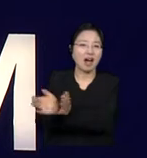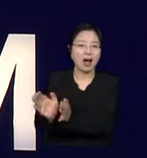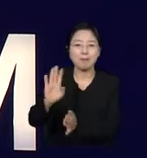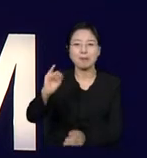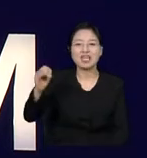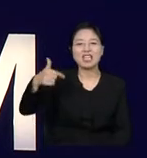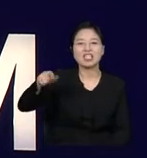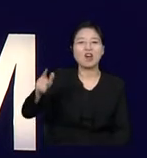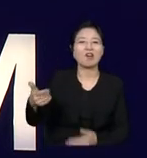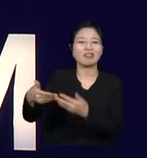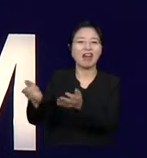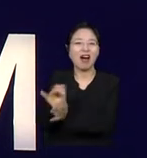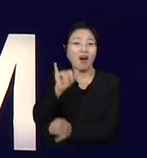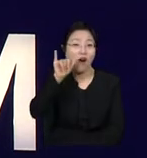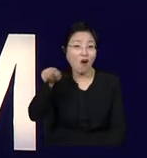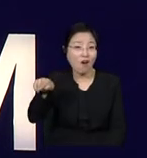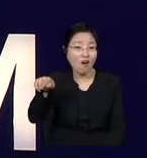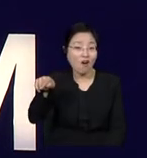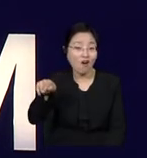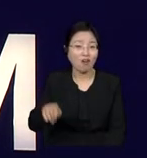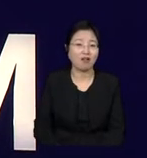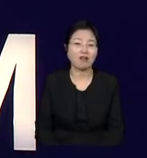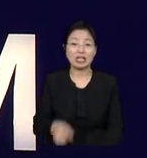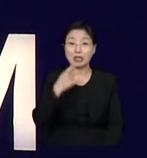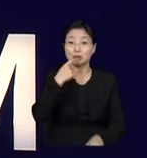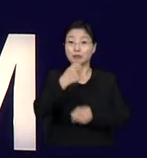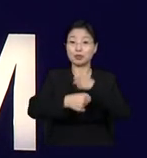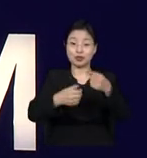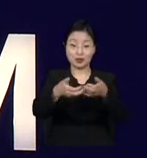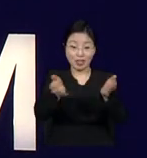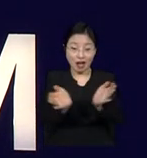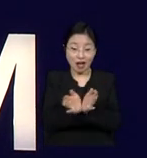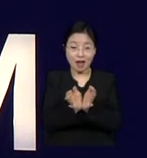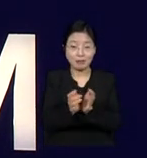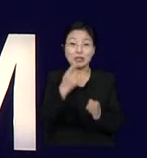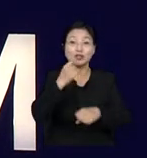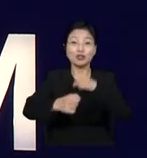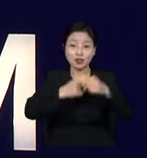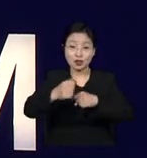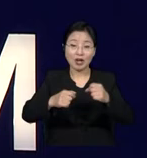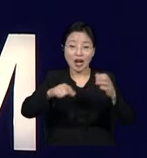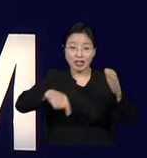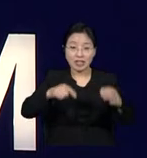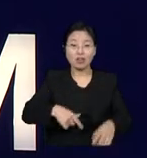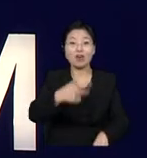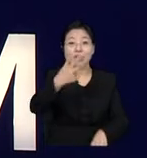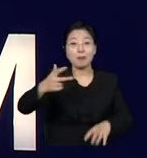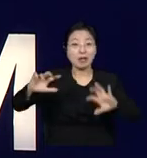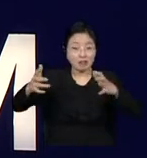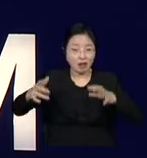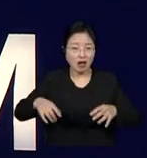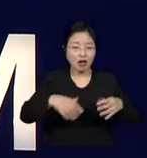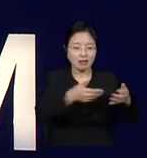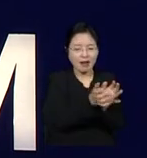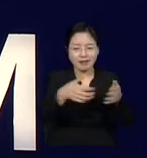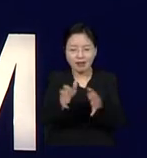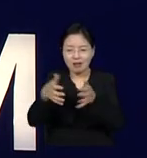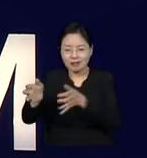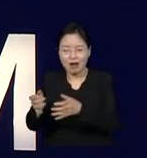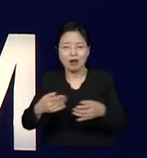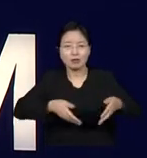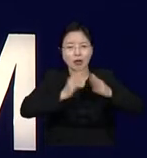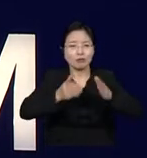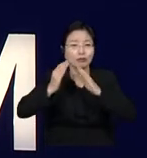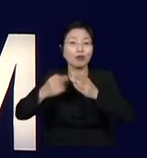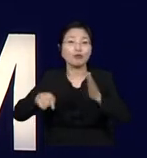inside the democracy. And I'm not saying Denmark is perfect. There are a lot of problems in my country. But it's more inclusive,